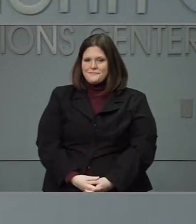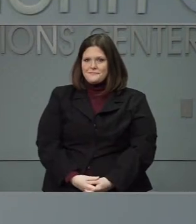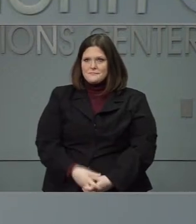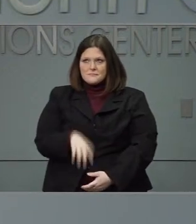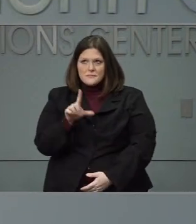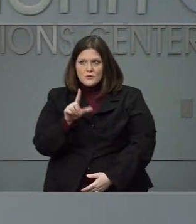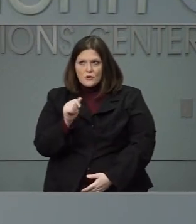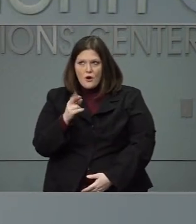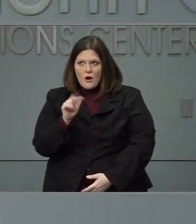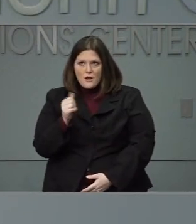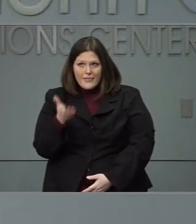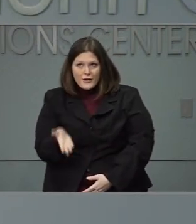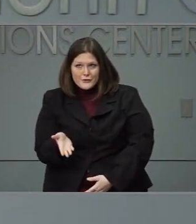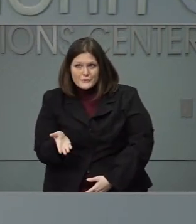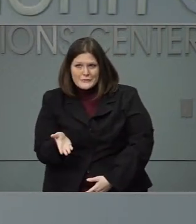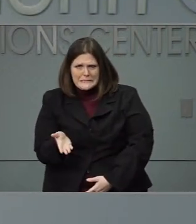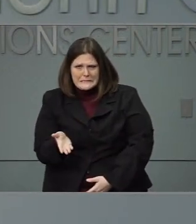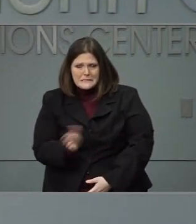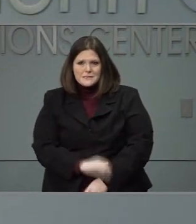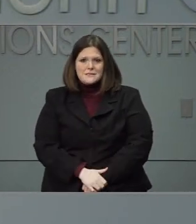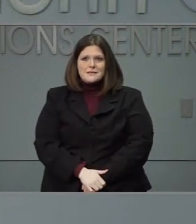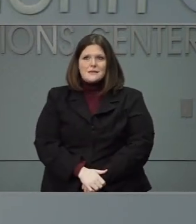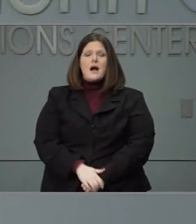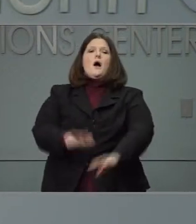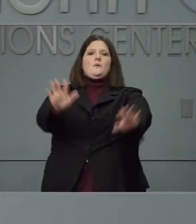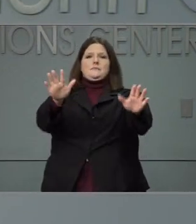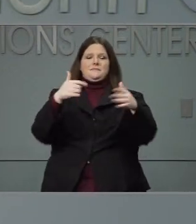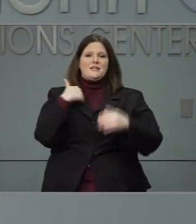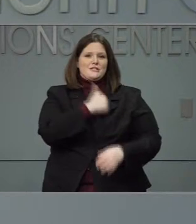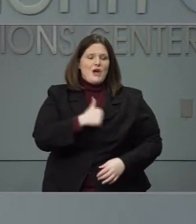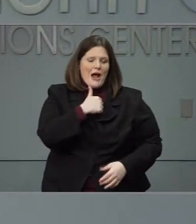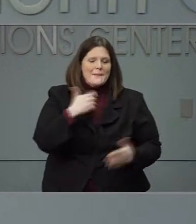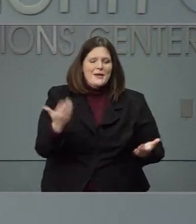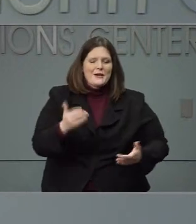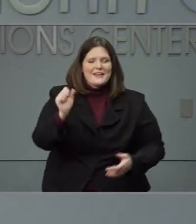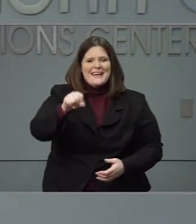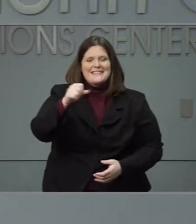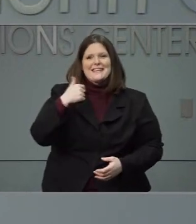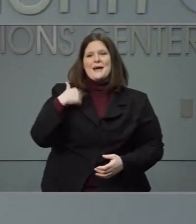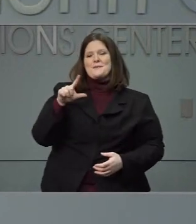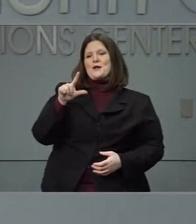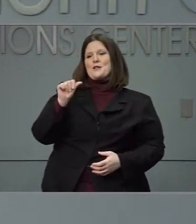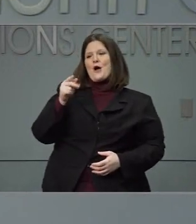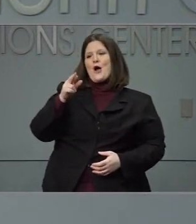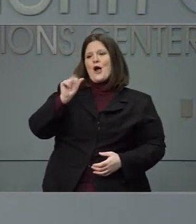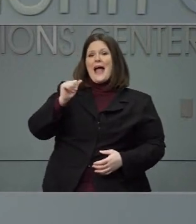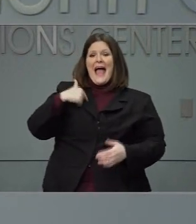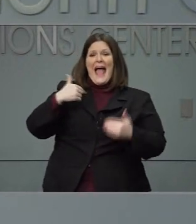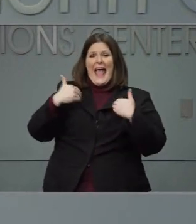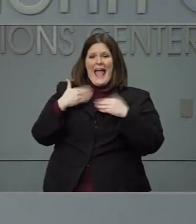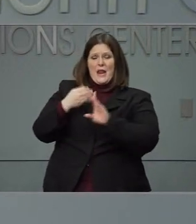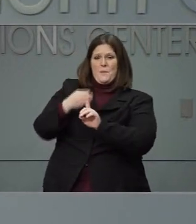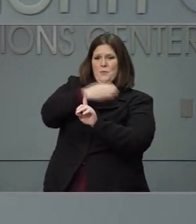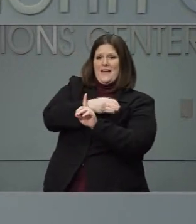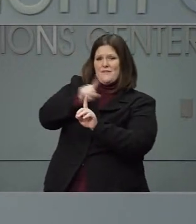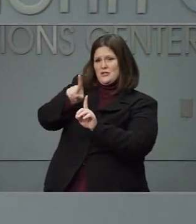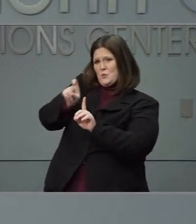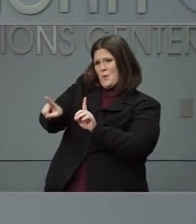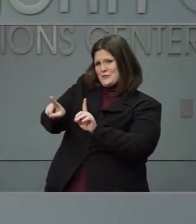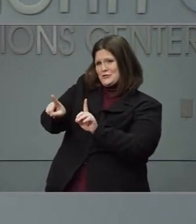Laura, are you on the line? Yes, I'm sorry. Yes, I did a follow up to my previous question there.